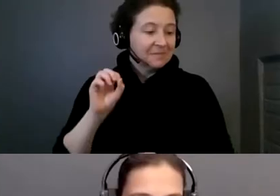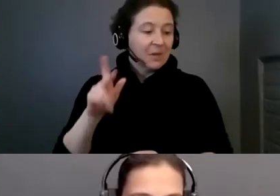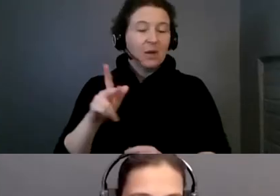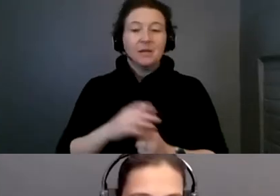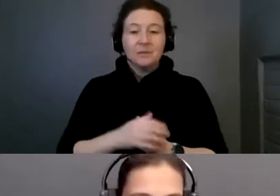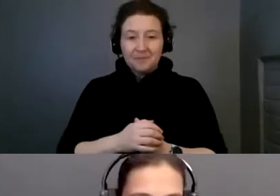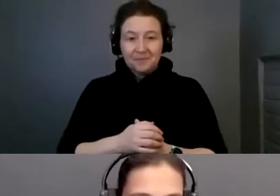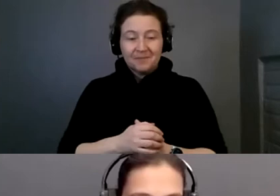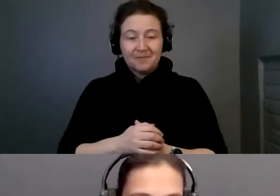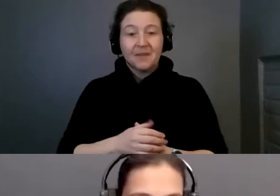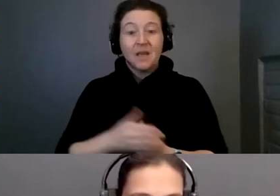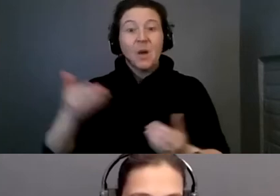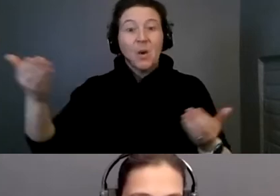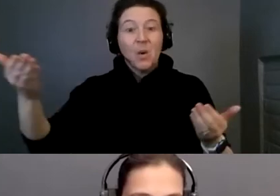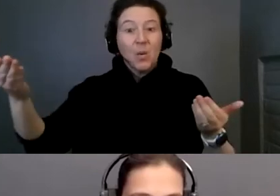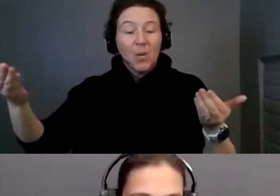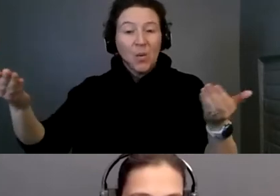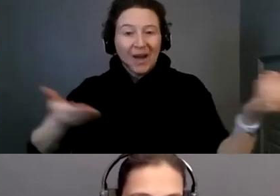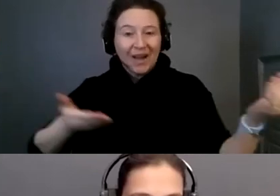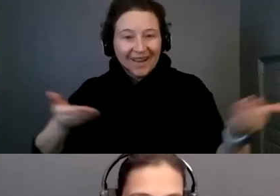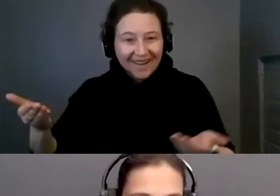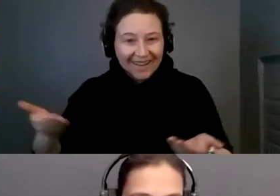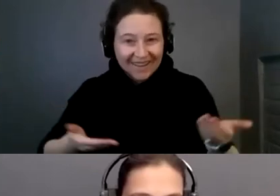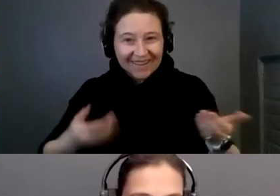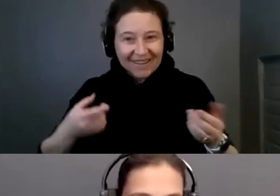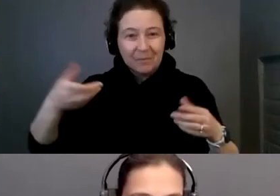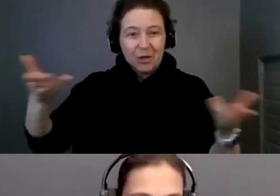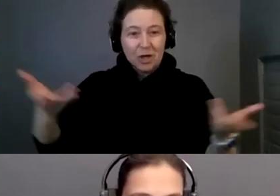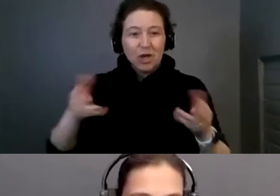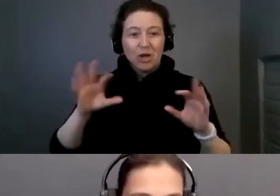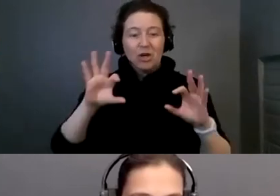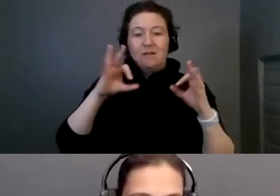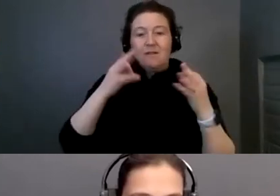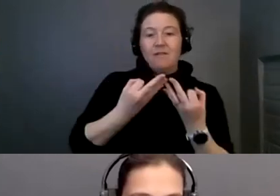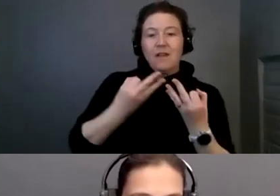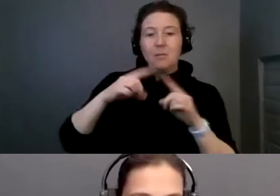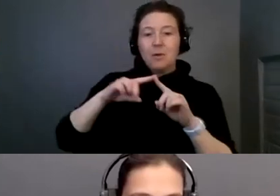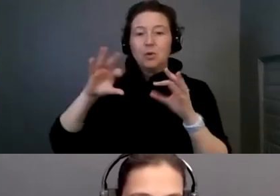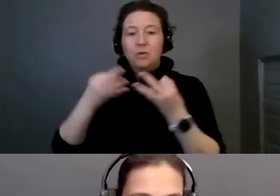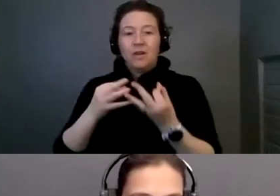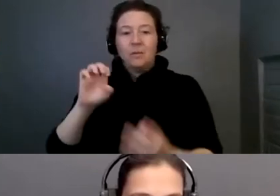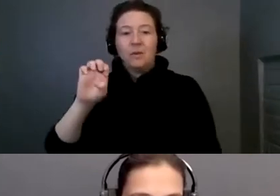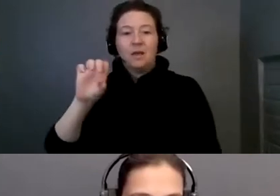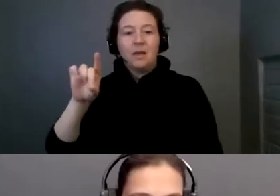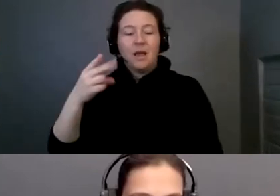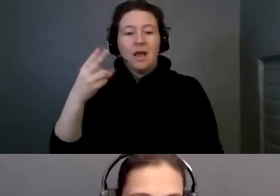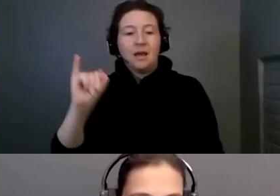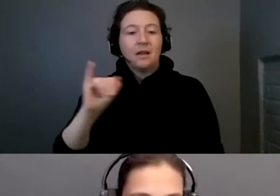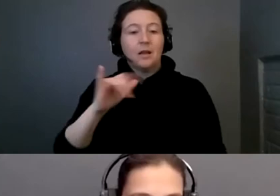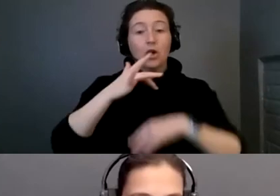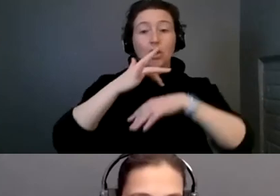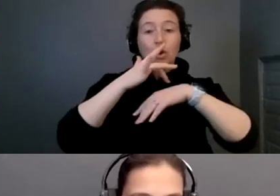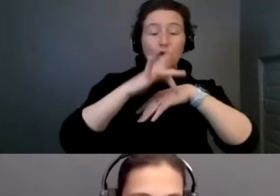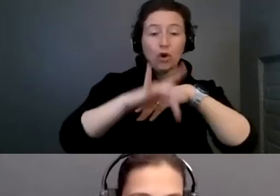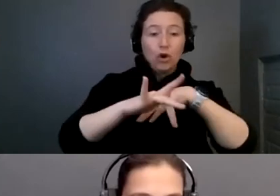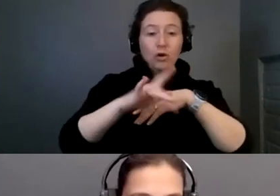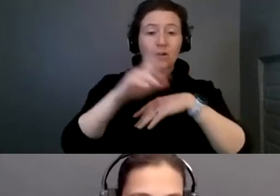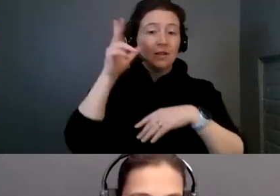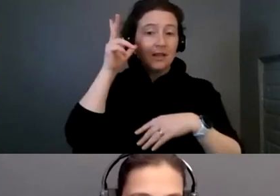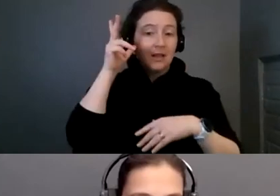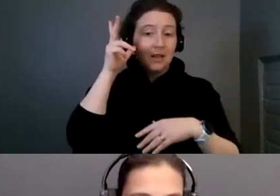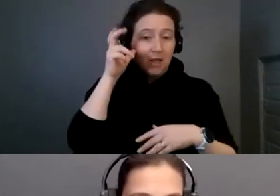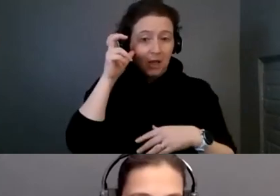Everybody to Family to Family EDDIE Early Hearing Detection